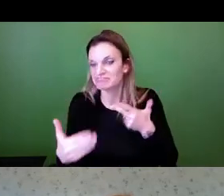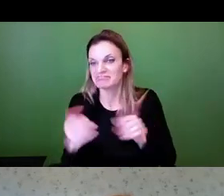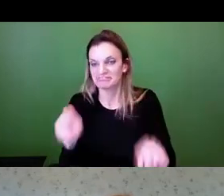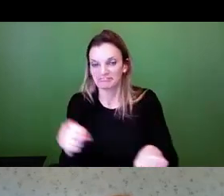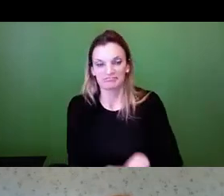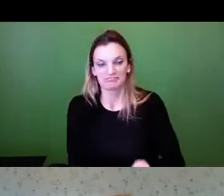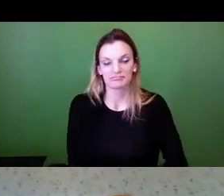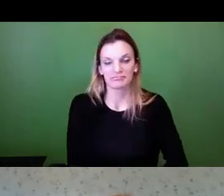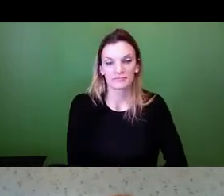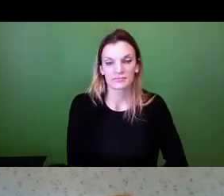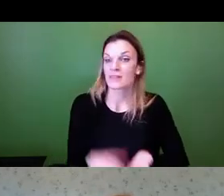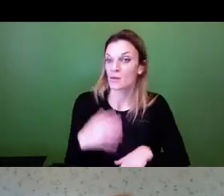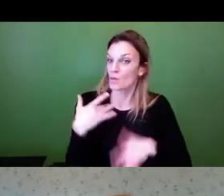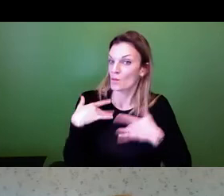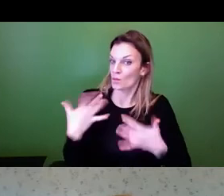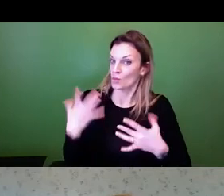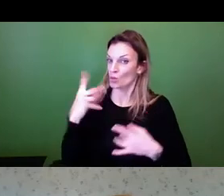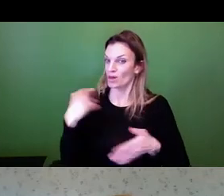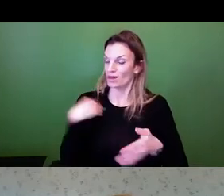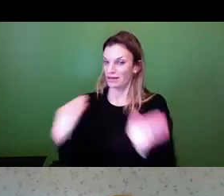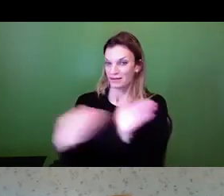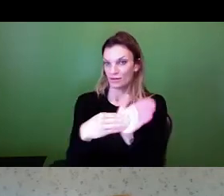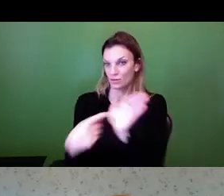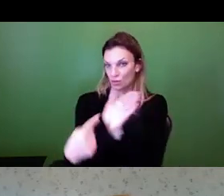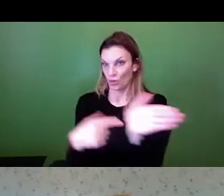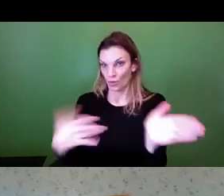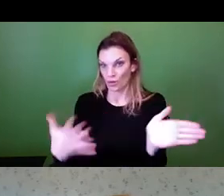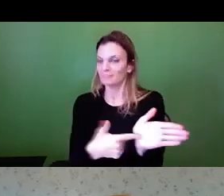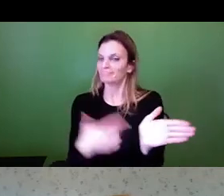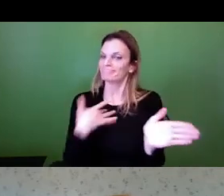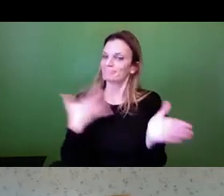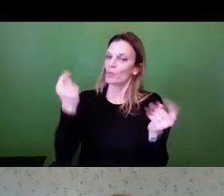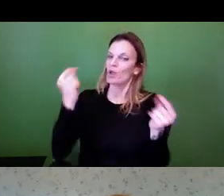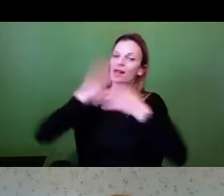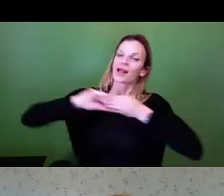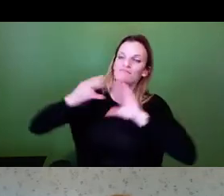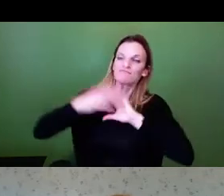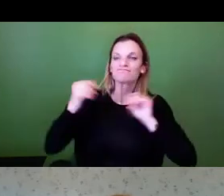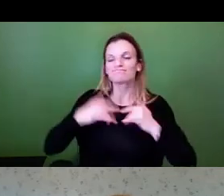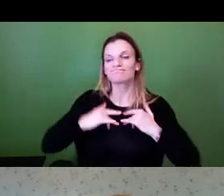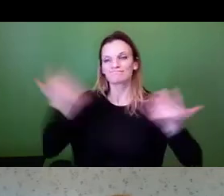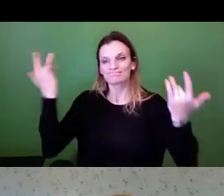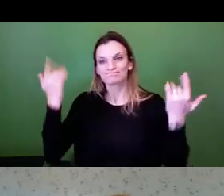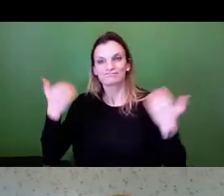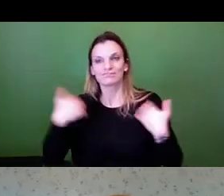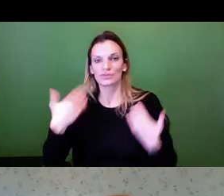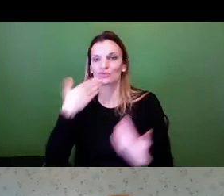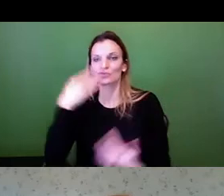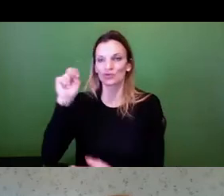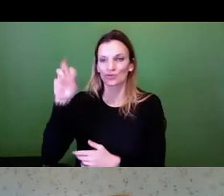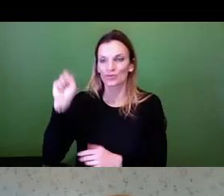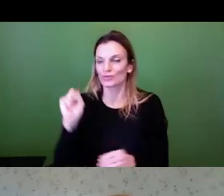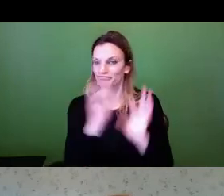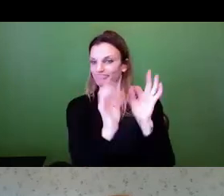success stories out there for folks to view. And I think that's very helpful.